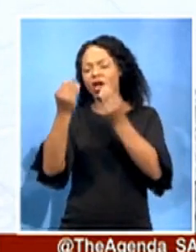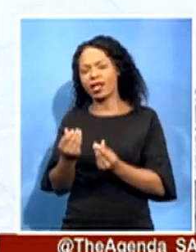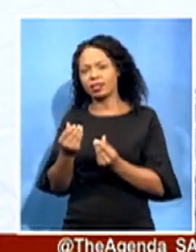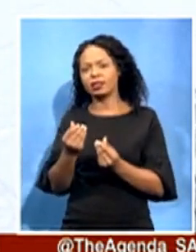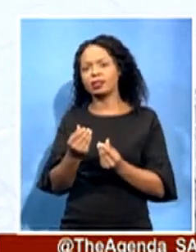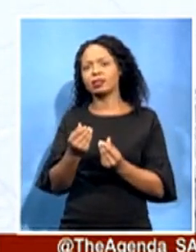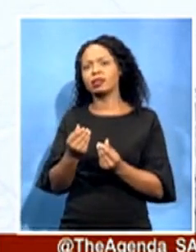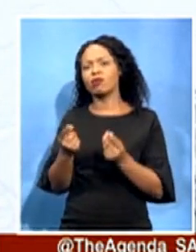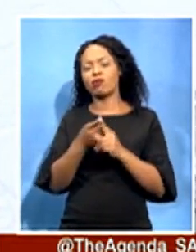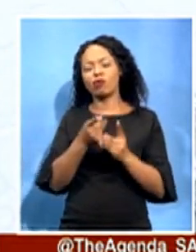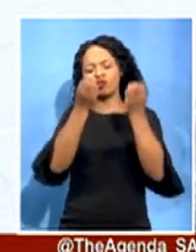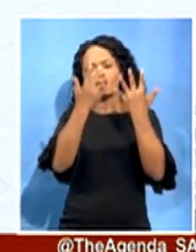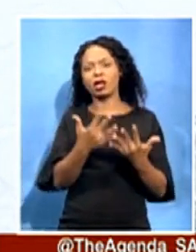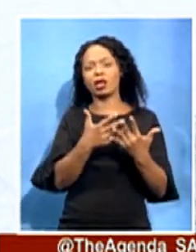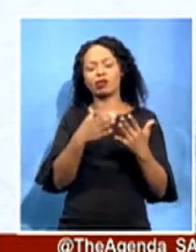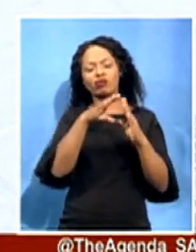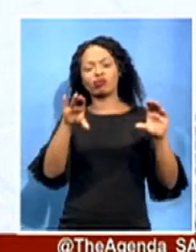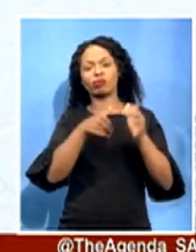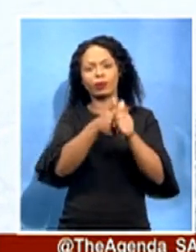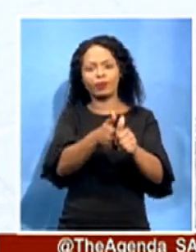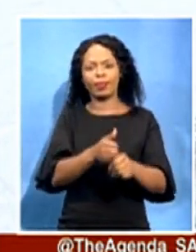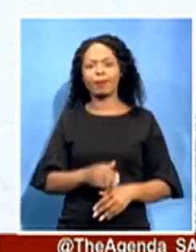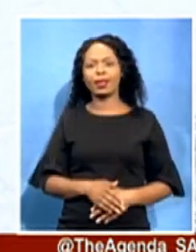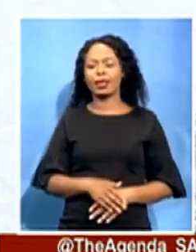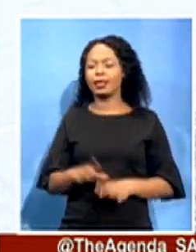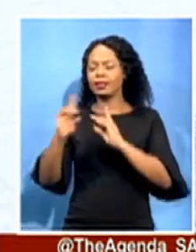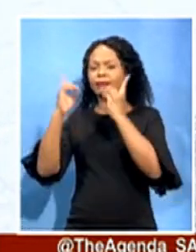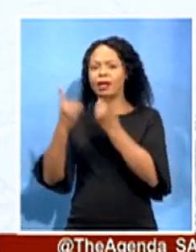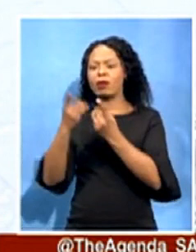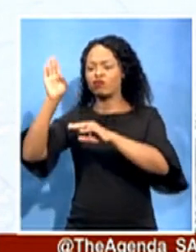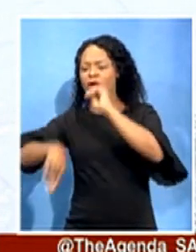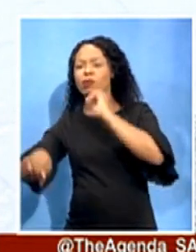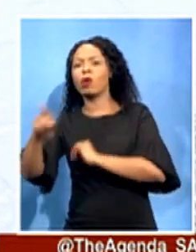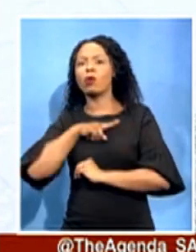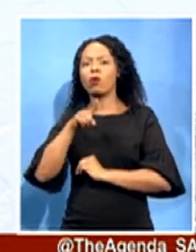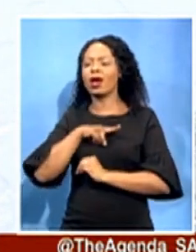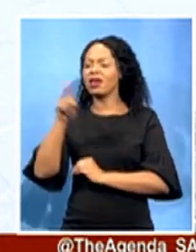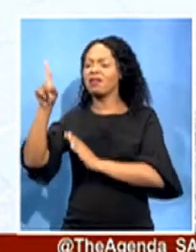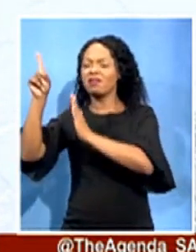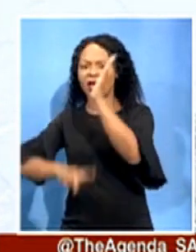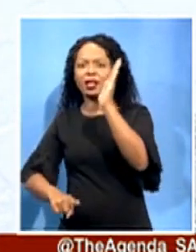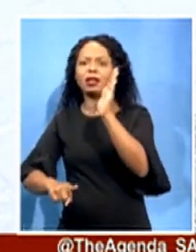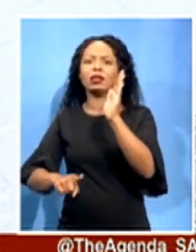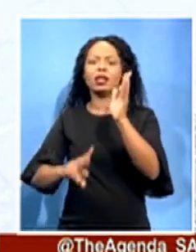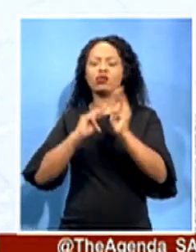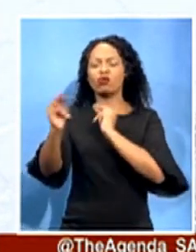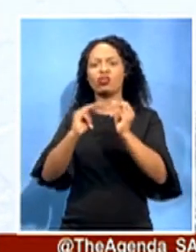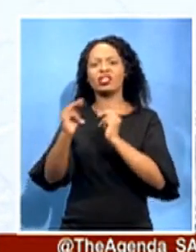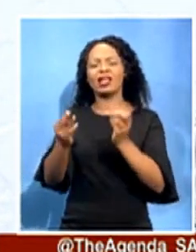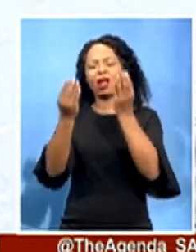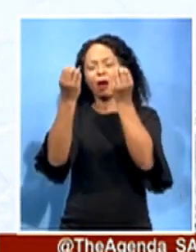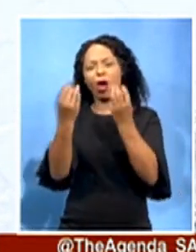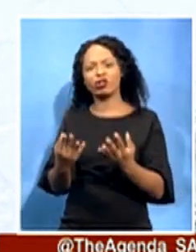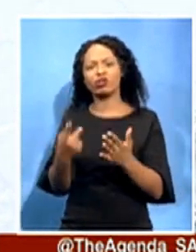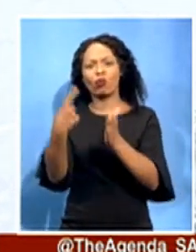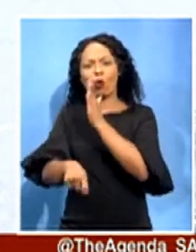The department stood accused of having failed to negotiate down the prices, and this narrative continued in spite of the